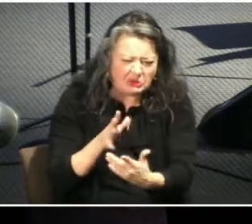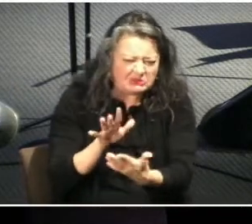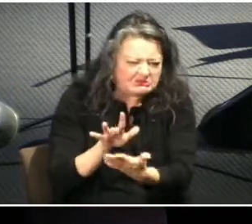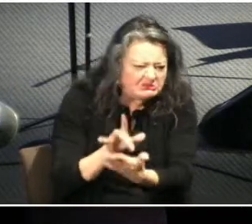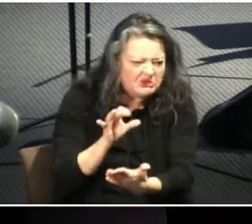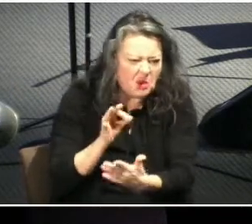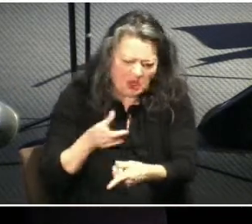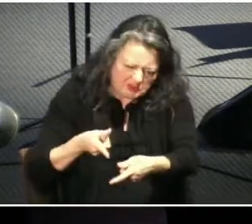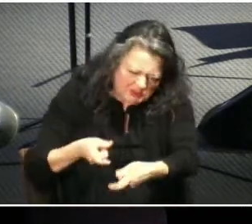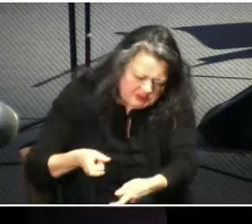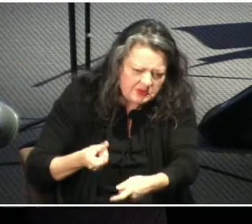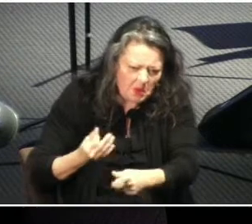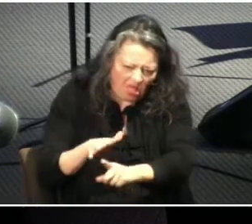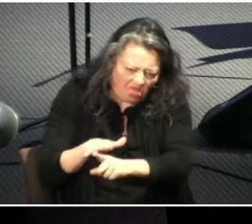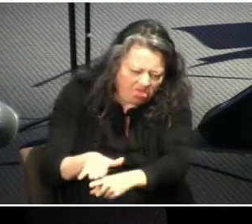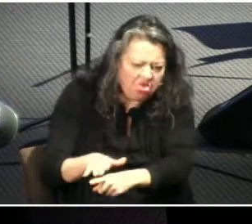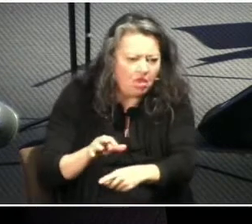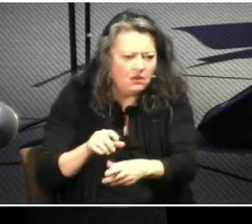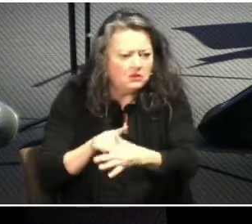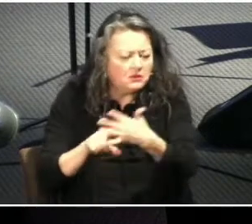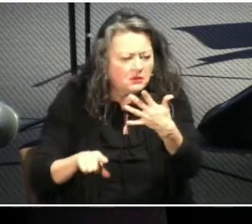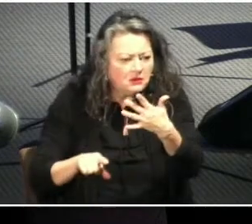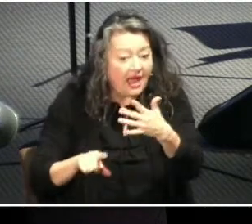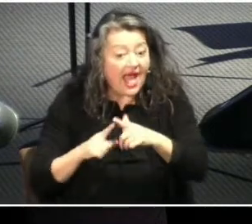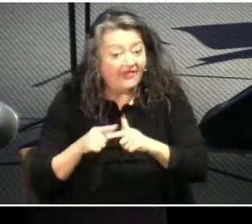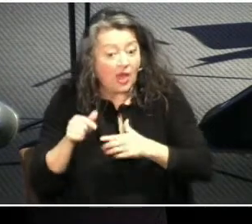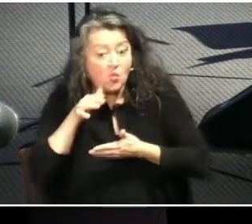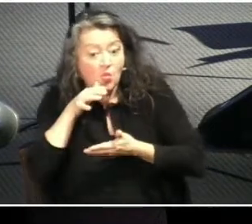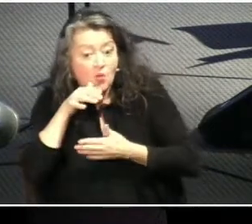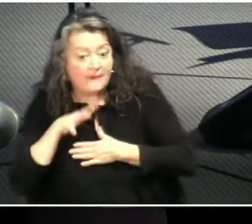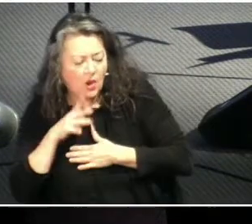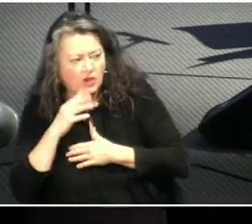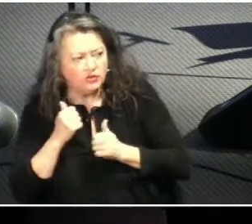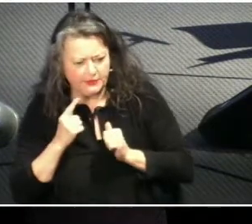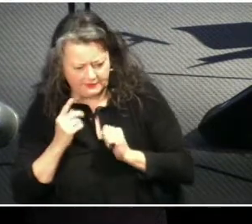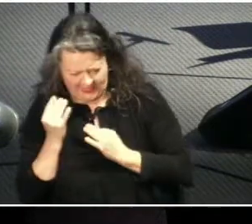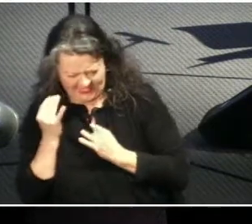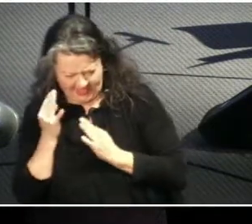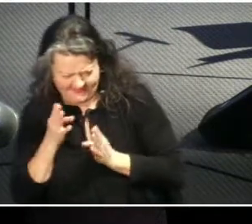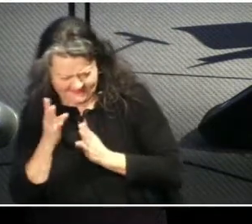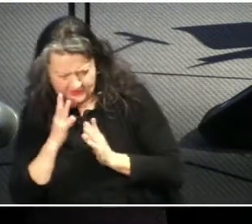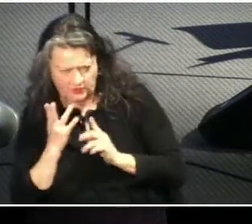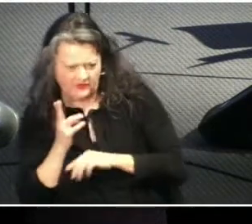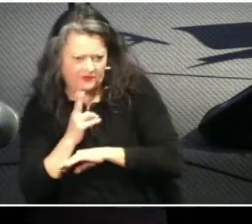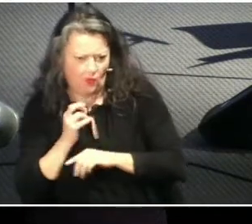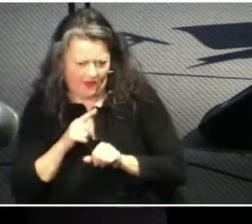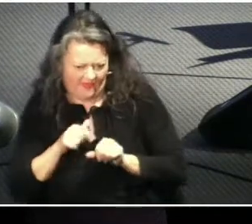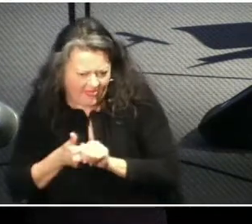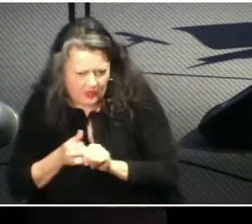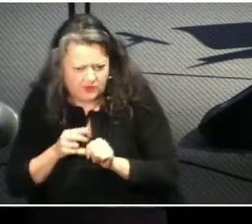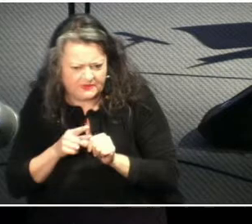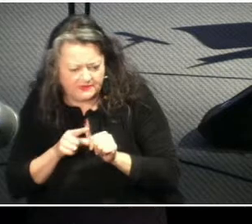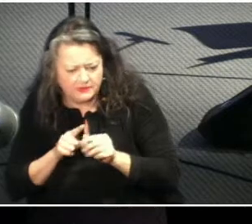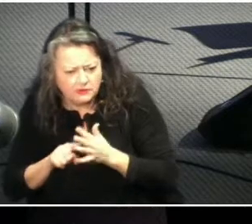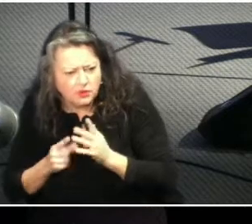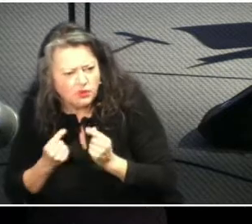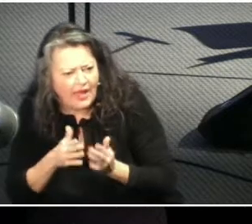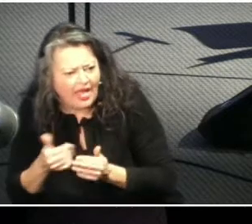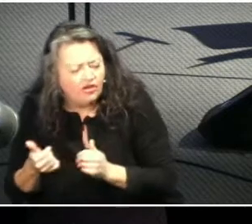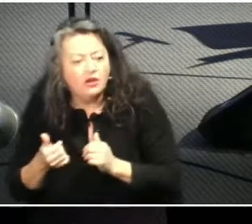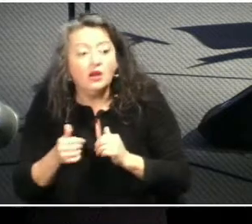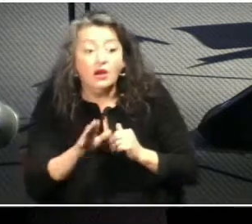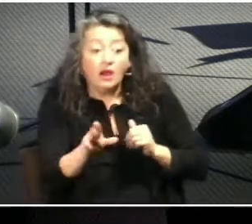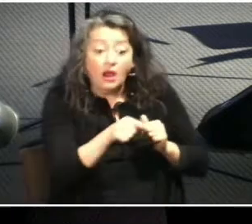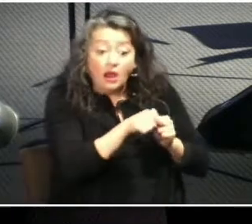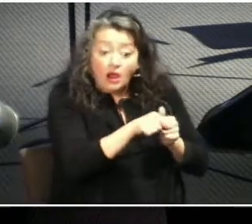some wives try to manipulate things to outmaneuver their husbands so we must not look at the marriages in the old testament especially